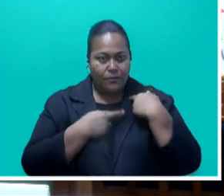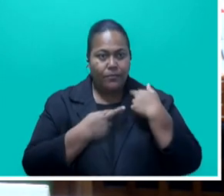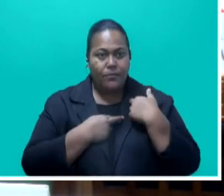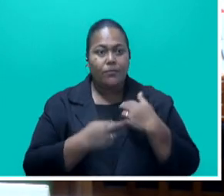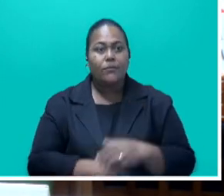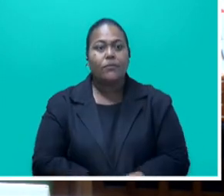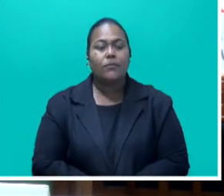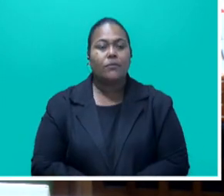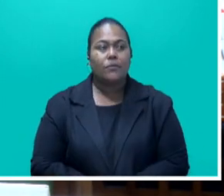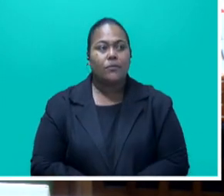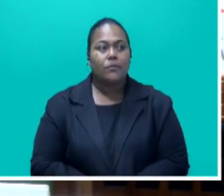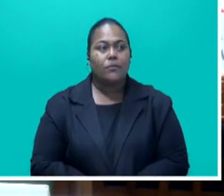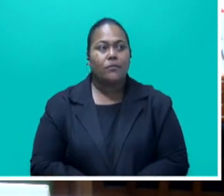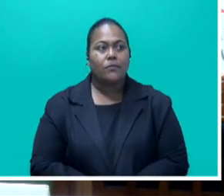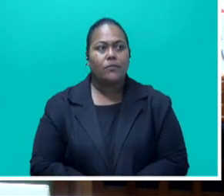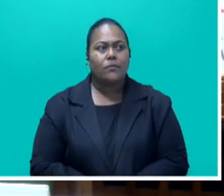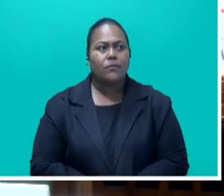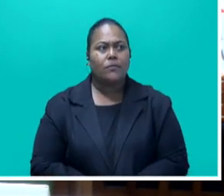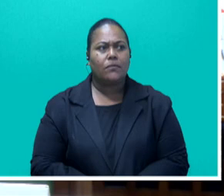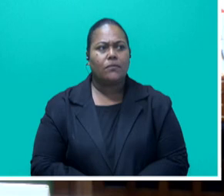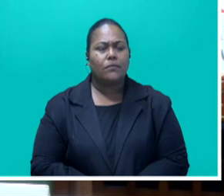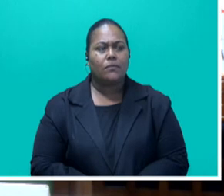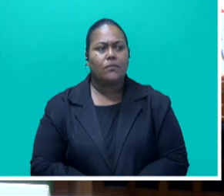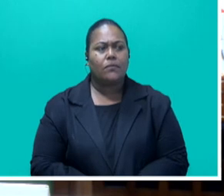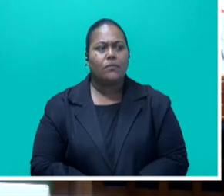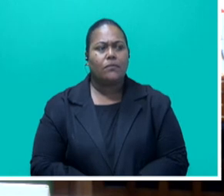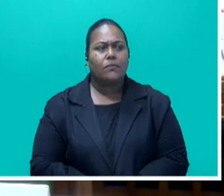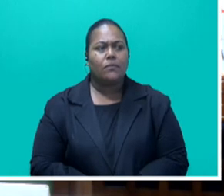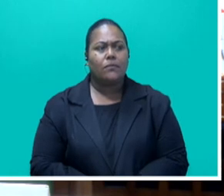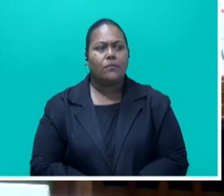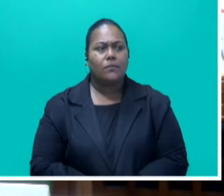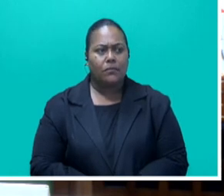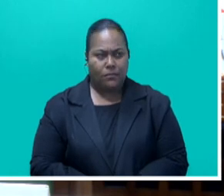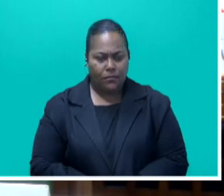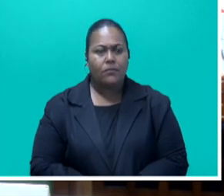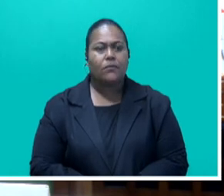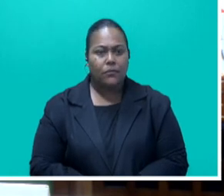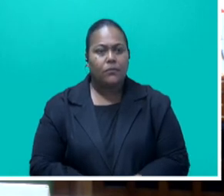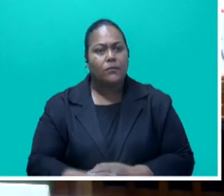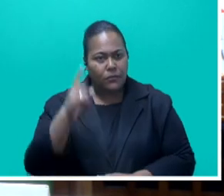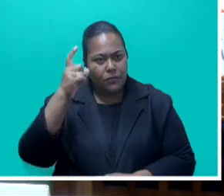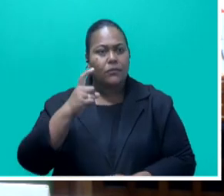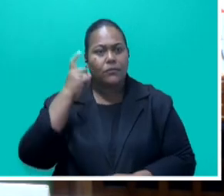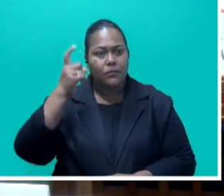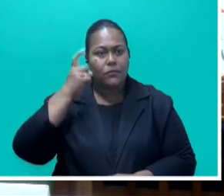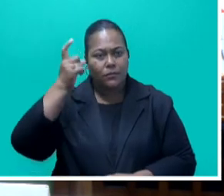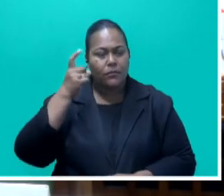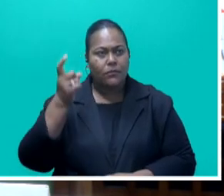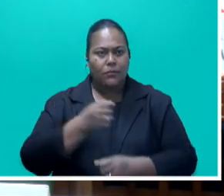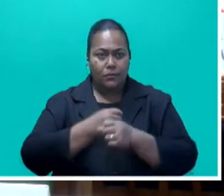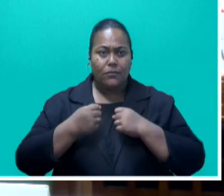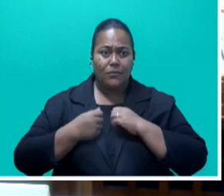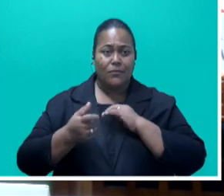you know, it is really, really worrying in terms of our trend being above the global